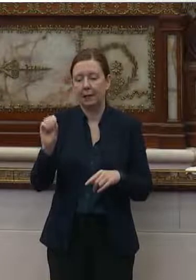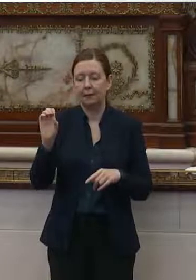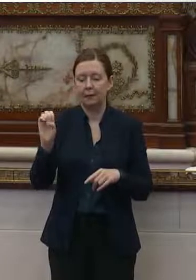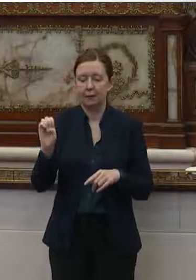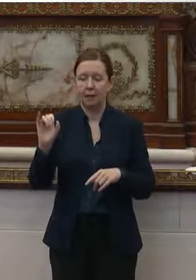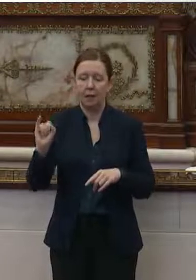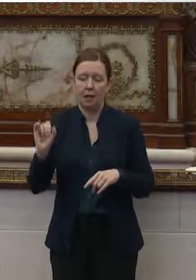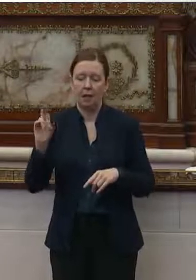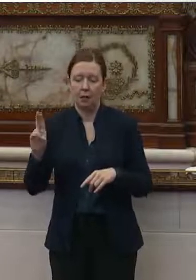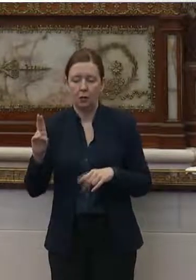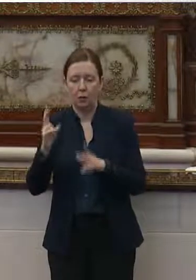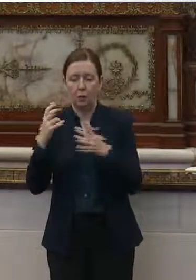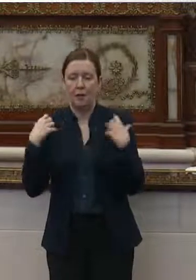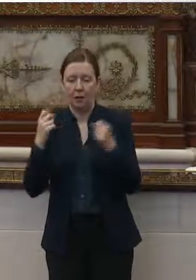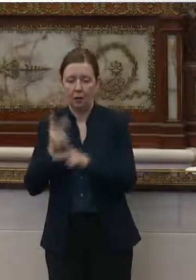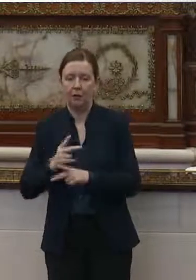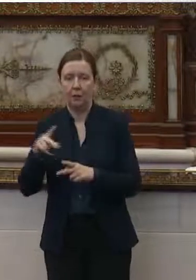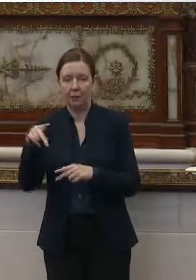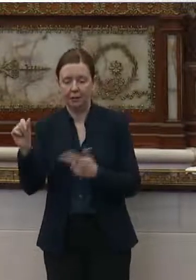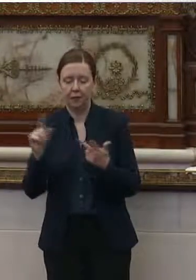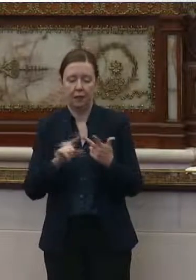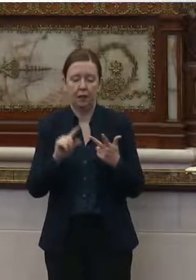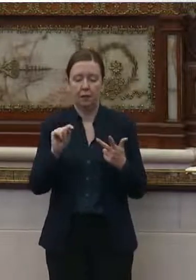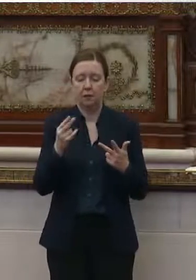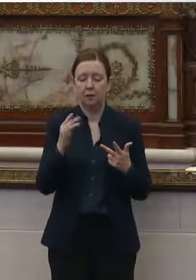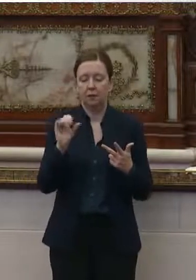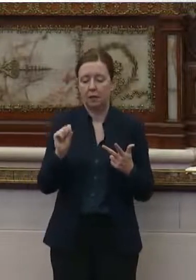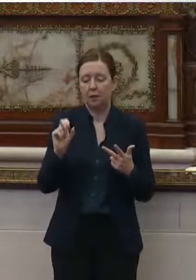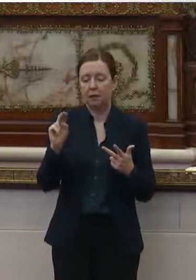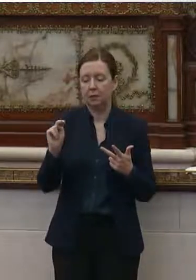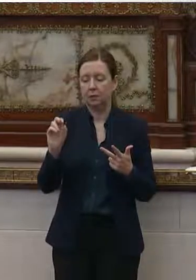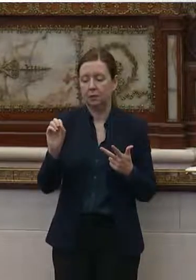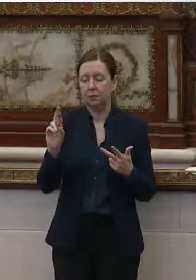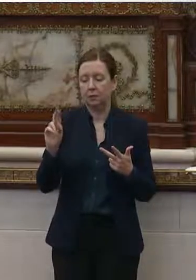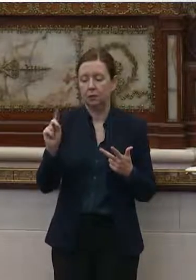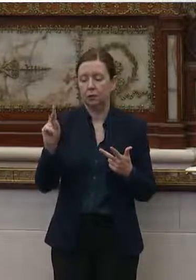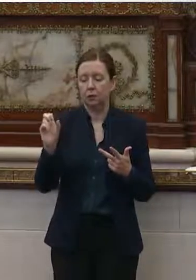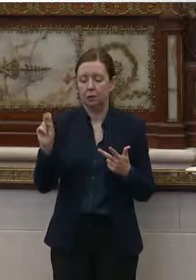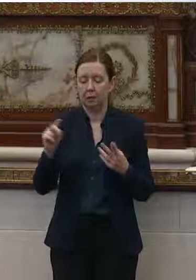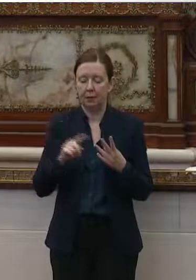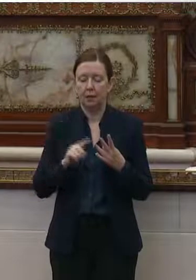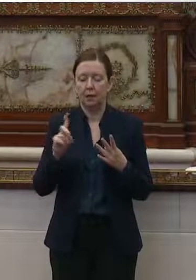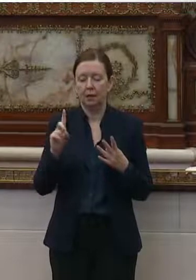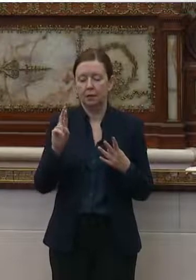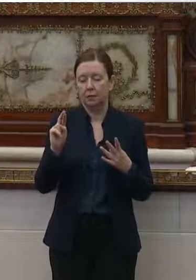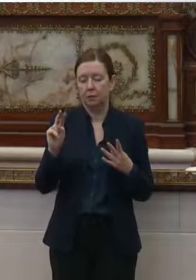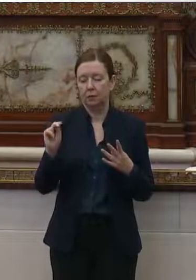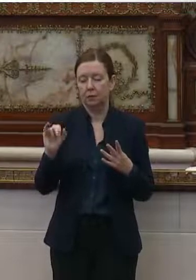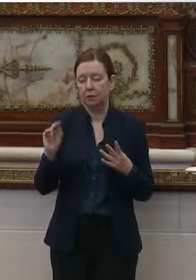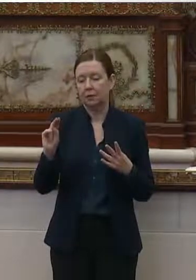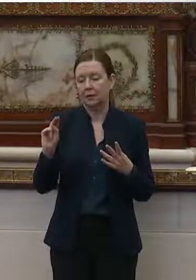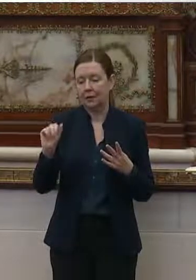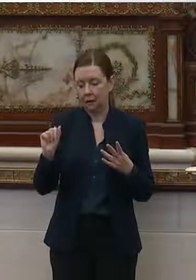healthcare, Pennsylvania, Thomas Norderman and Dr. Nino Connor, Penn medicine.